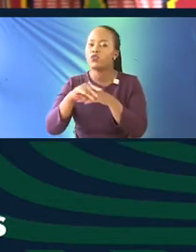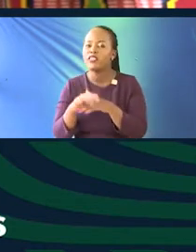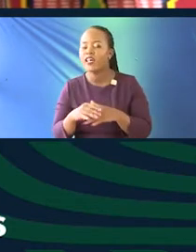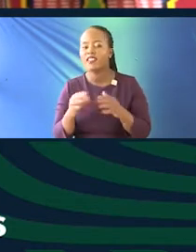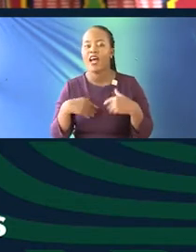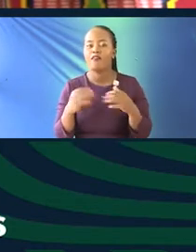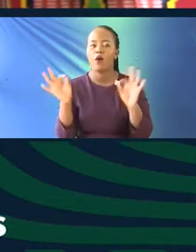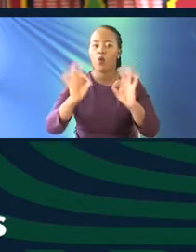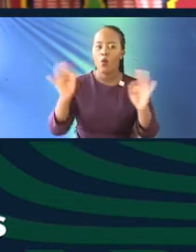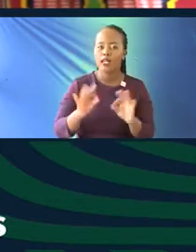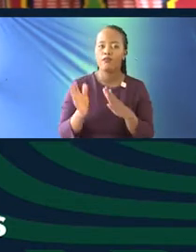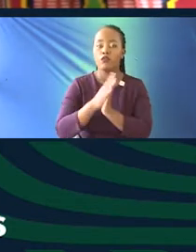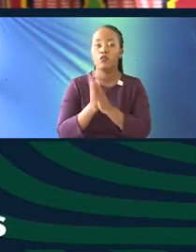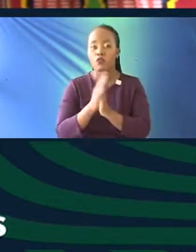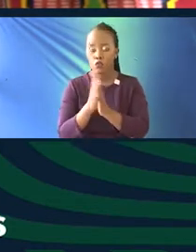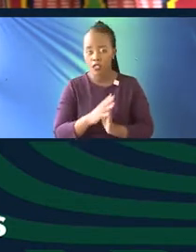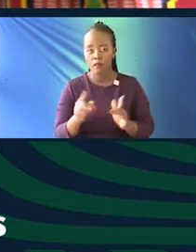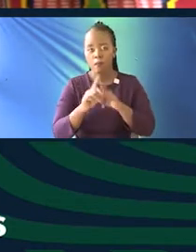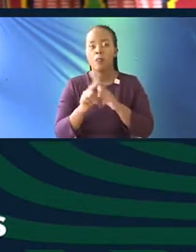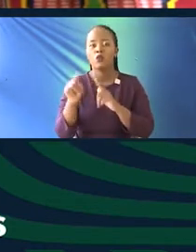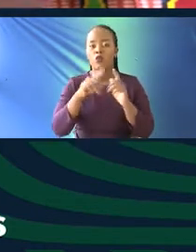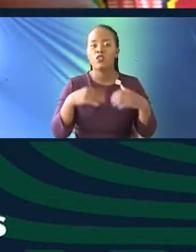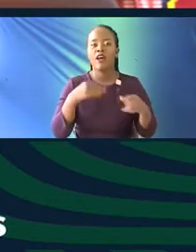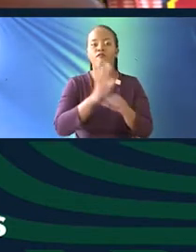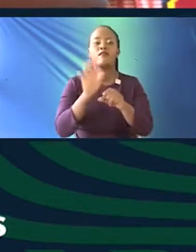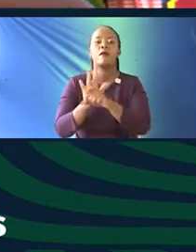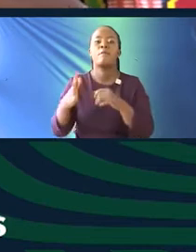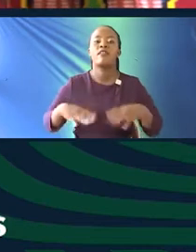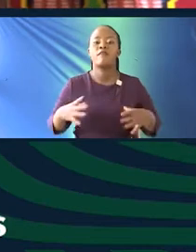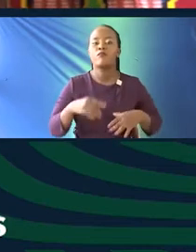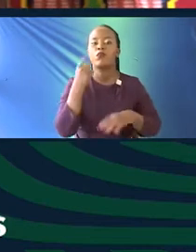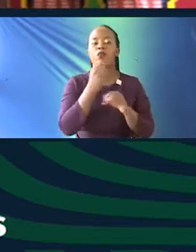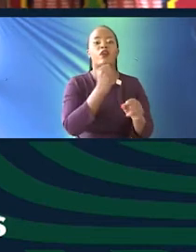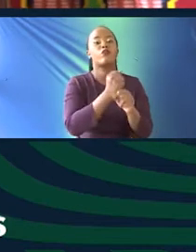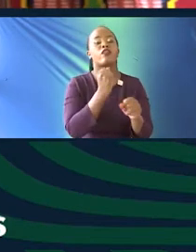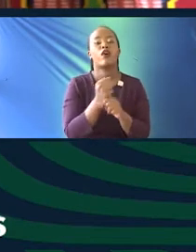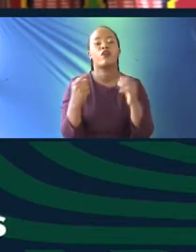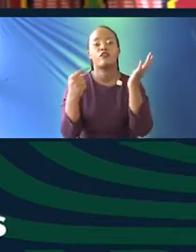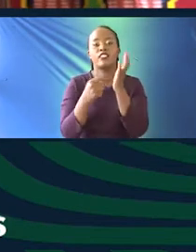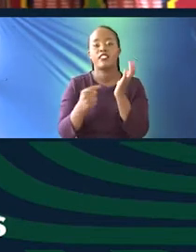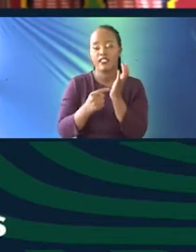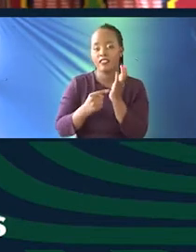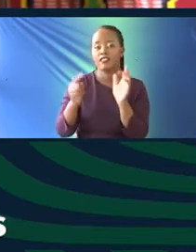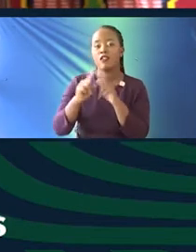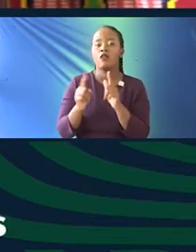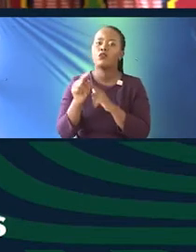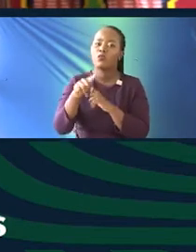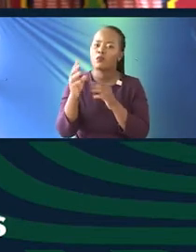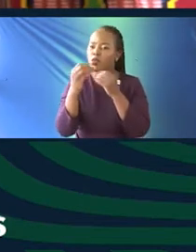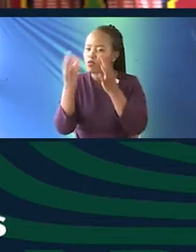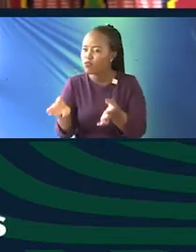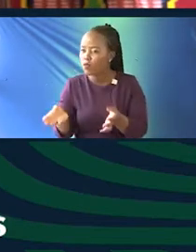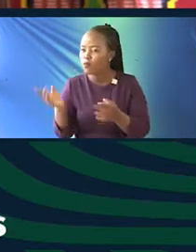stories. So if you look at our Instagram as well, you see that we really kind of center the people who are doing the work of digitizing these archives. And they get to tell